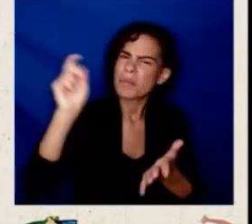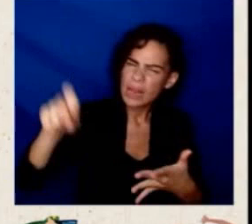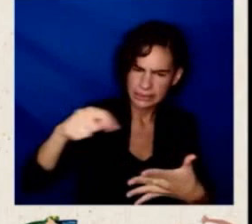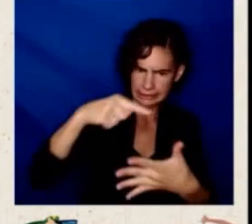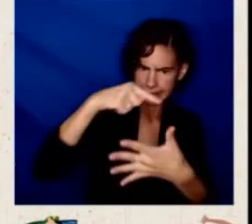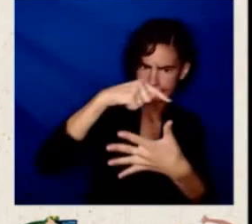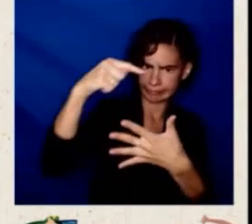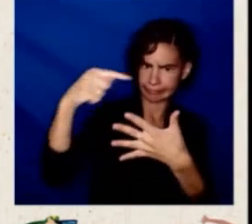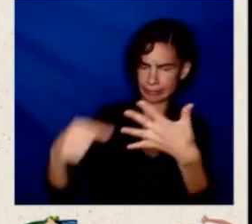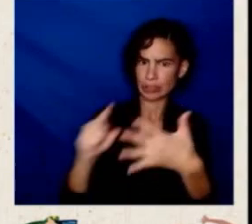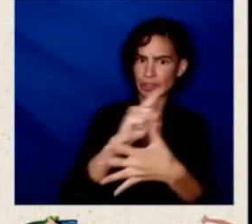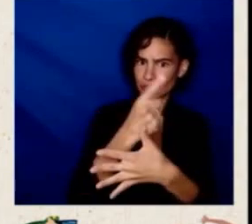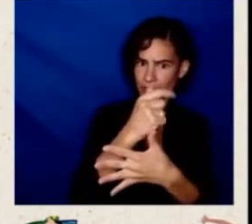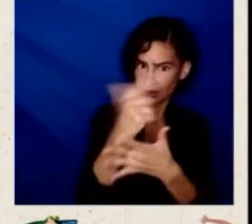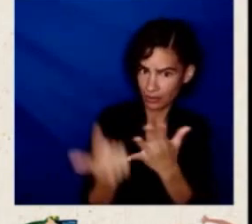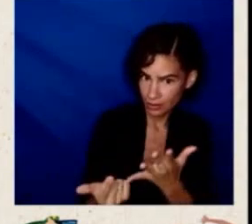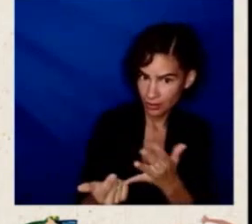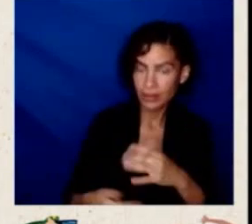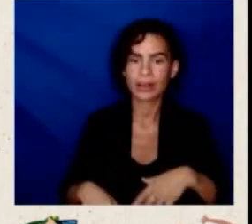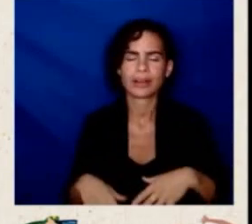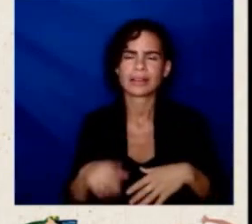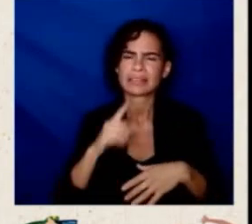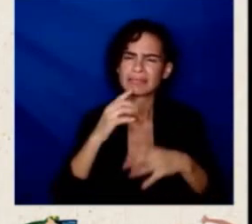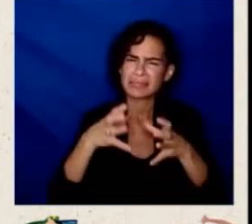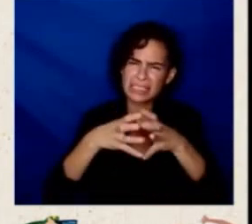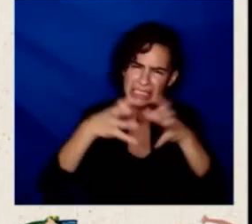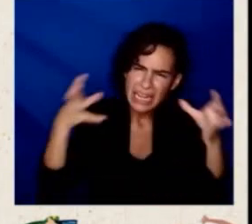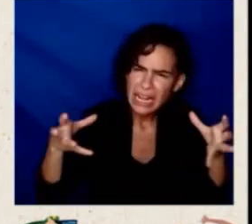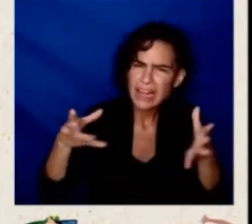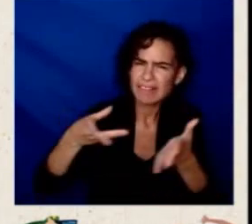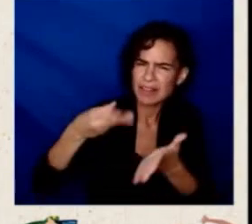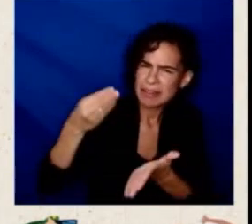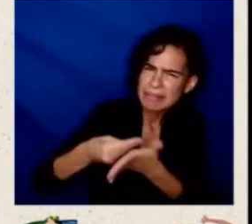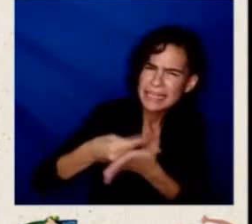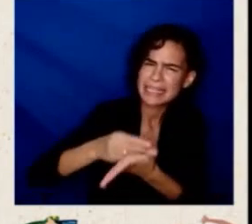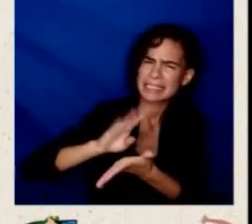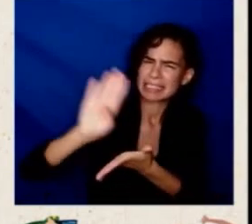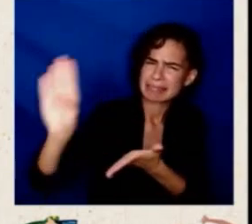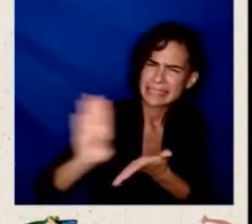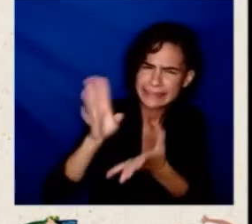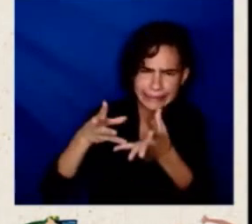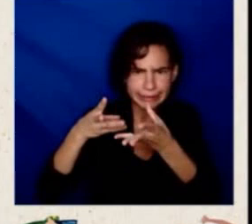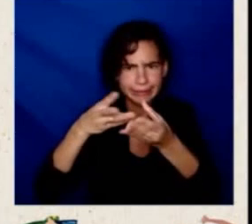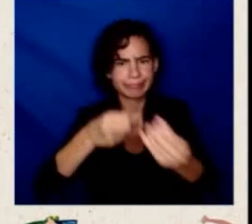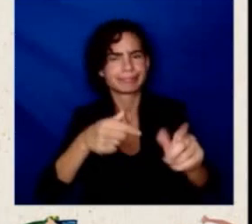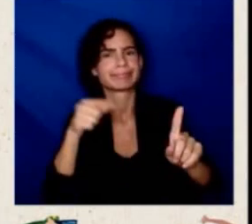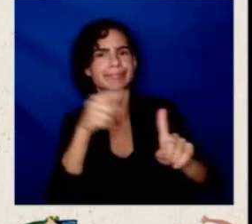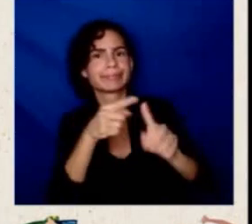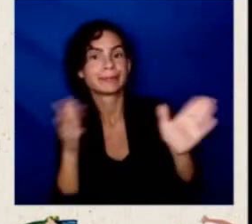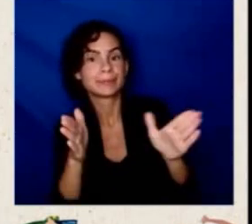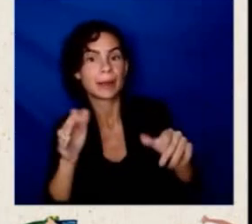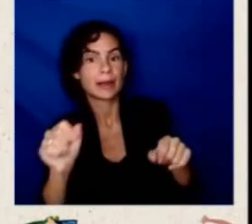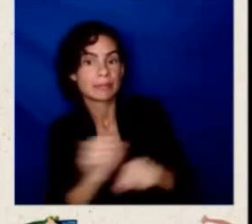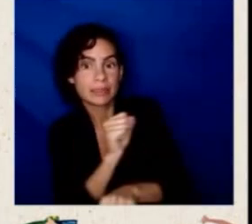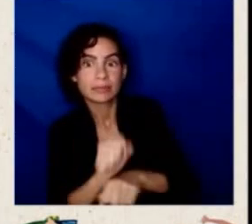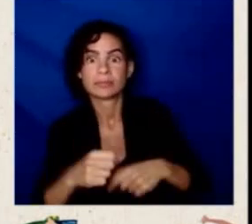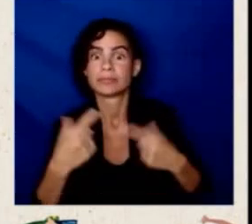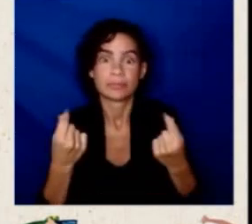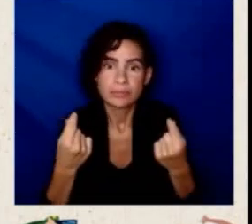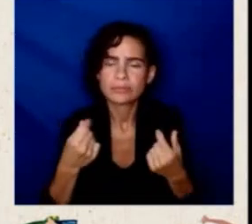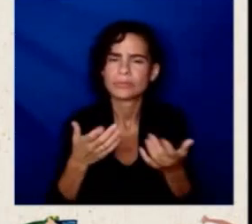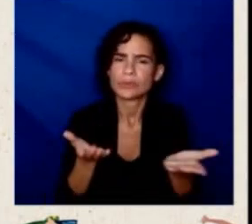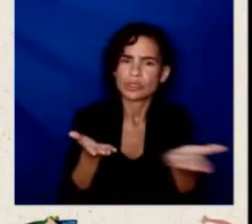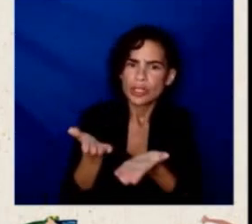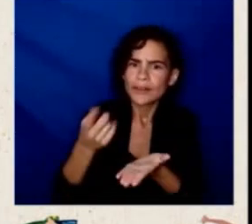in our COVID Idol program for small businesses. And we're trying to focus on how we can better serve underserved populations, meet them where they are,